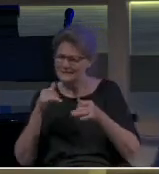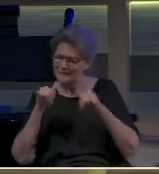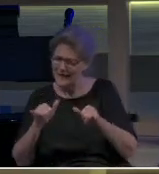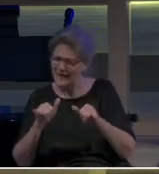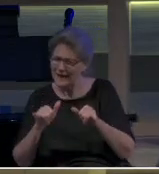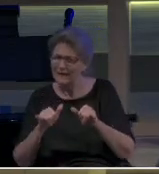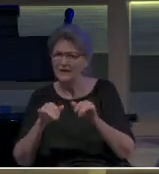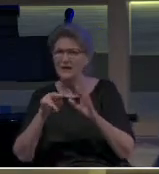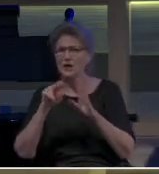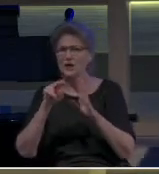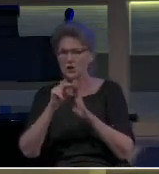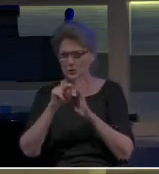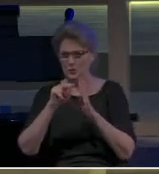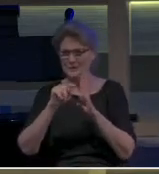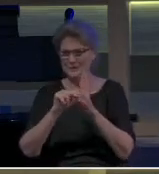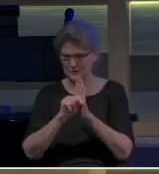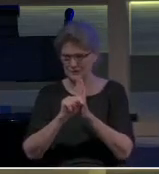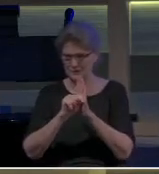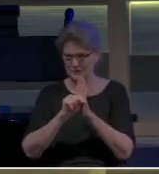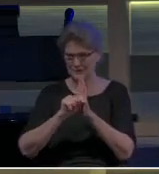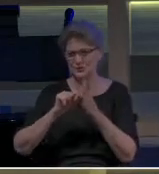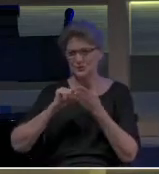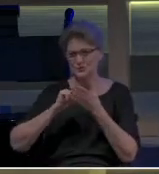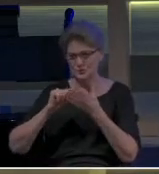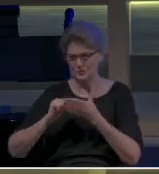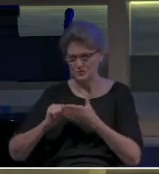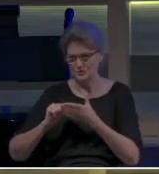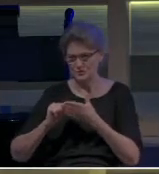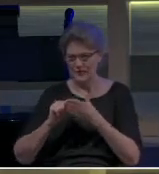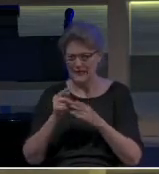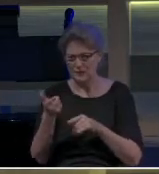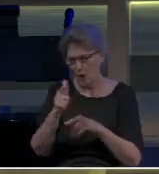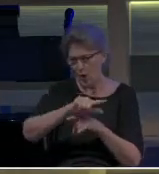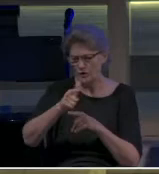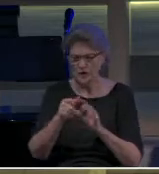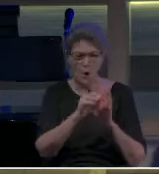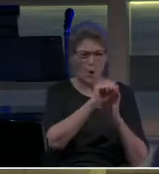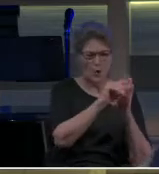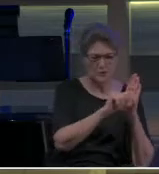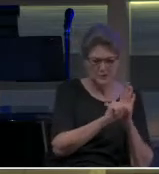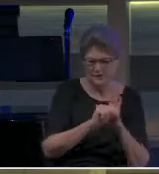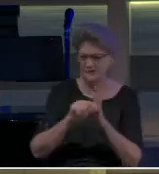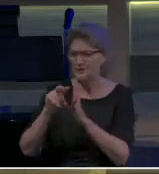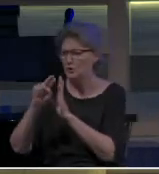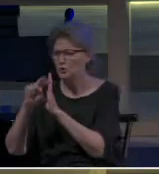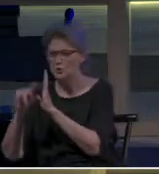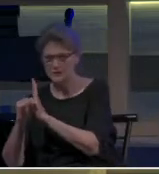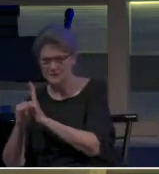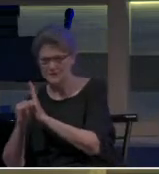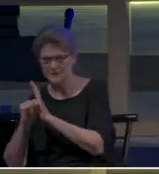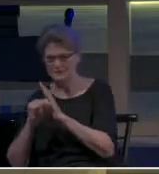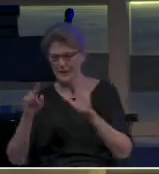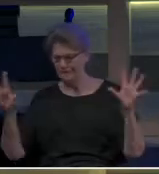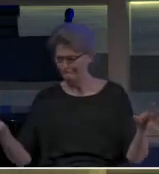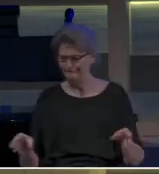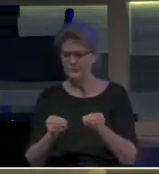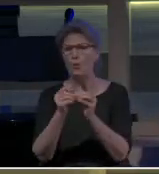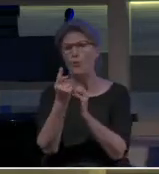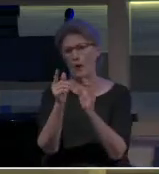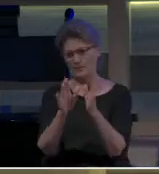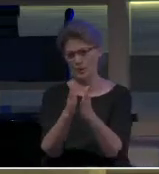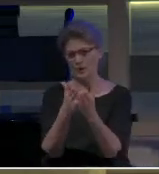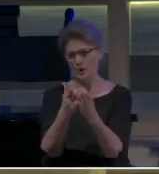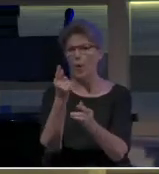Normally, I like to alternate, you know, Old Covenant, New Covenant, to keep us focused on the fact that it's all one book with one message.